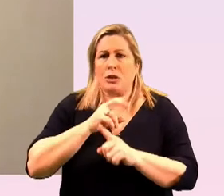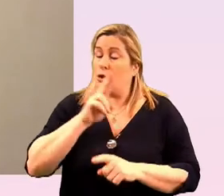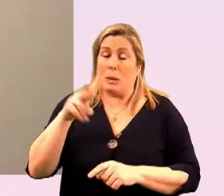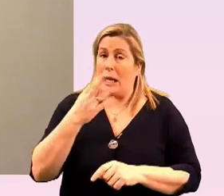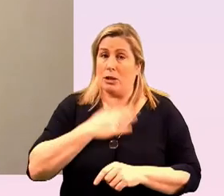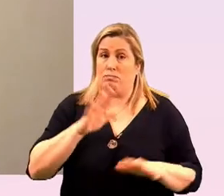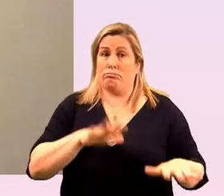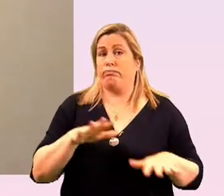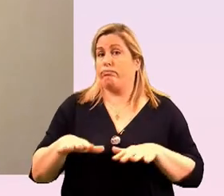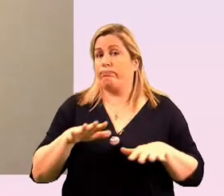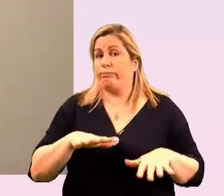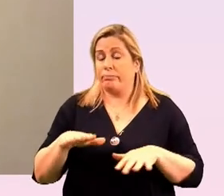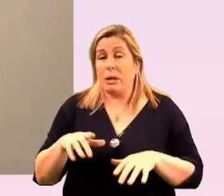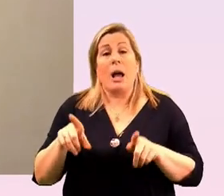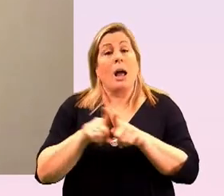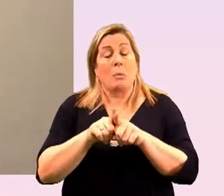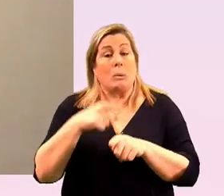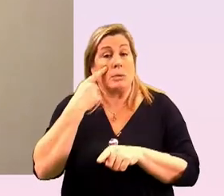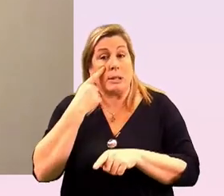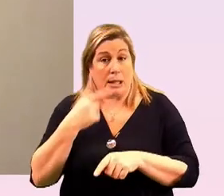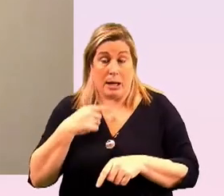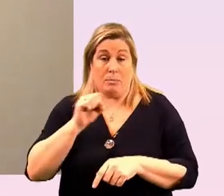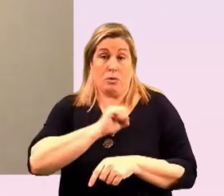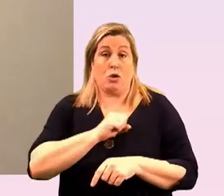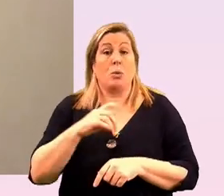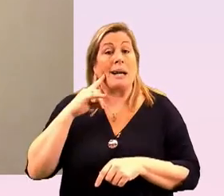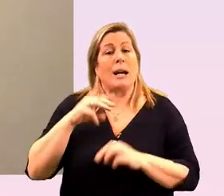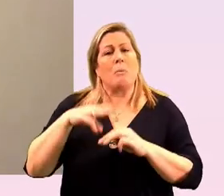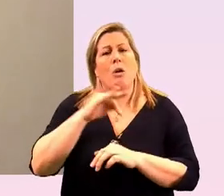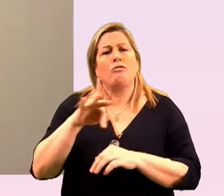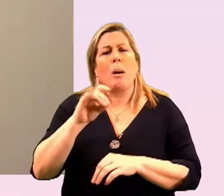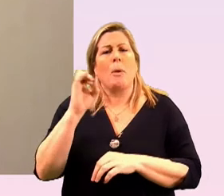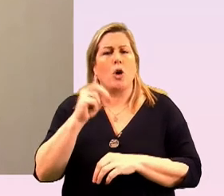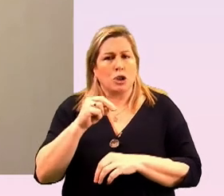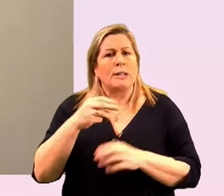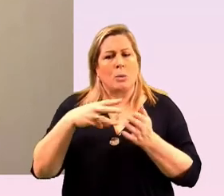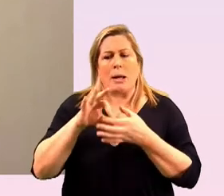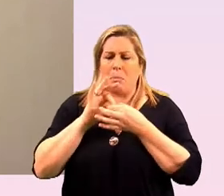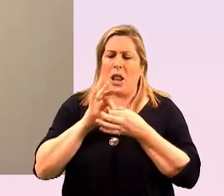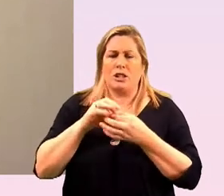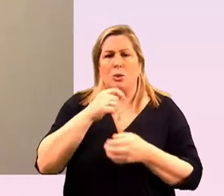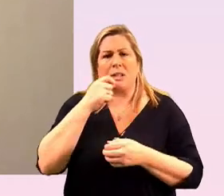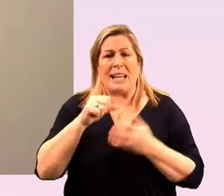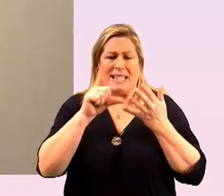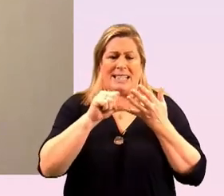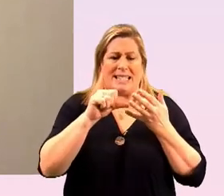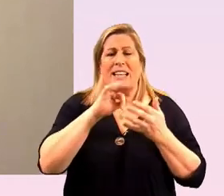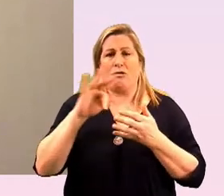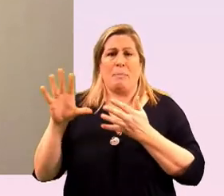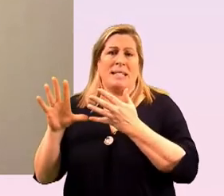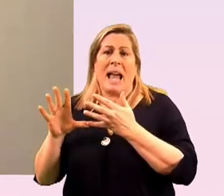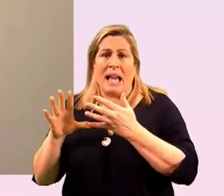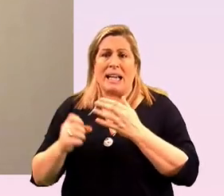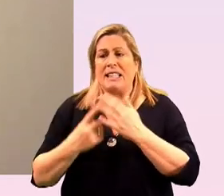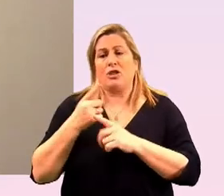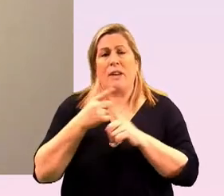laurels we also see it and i'm sure we'll hear more from from ushing we see it when belong to say that six out of ten young people an issue for them is